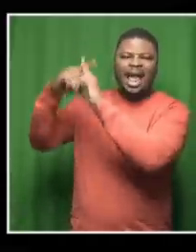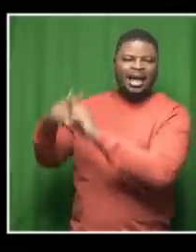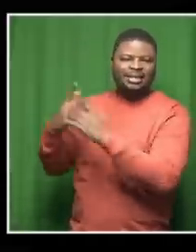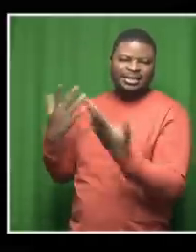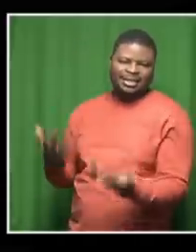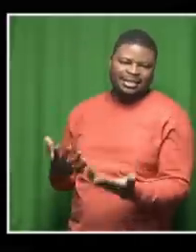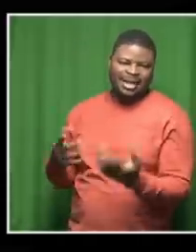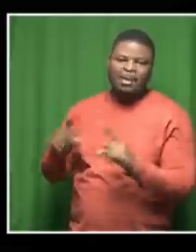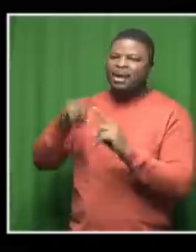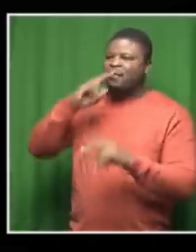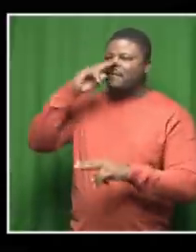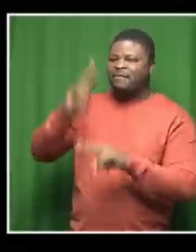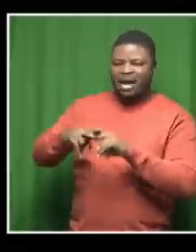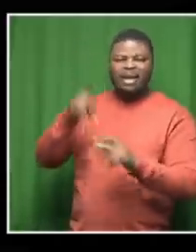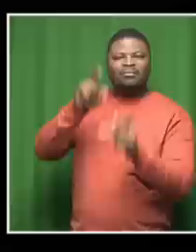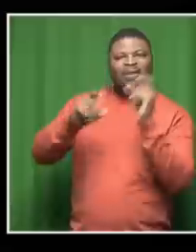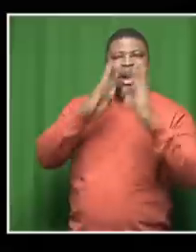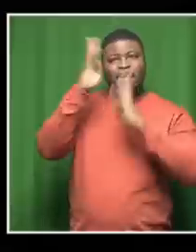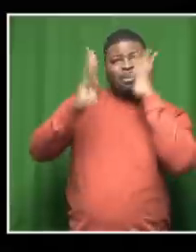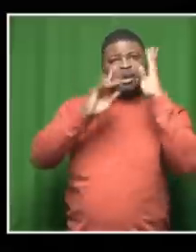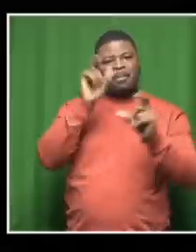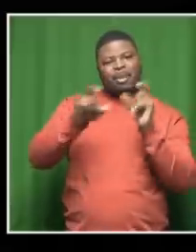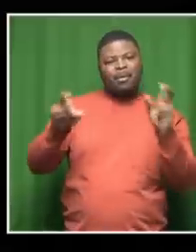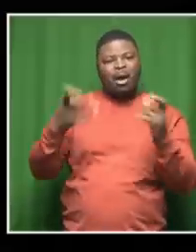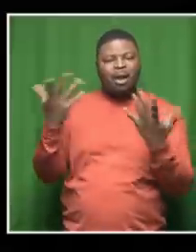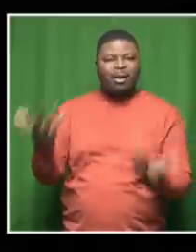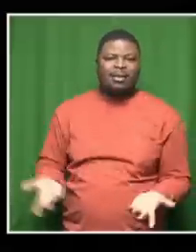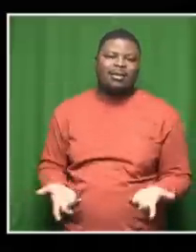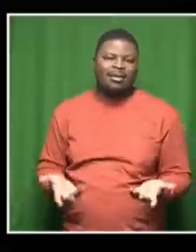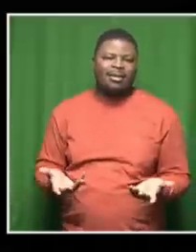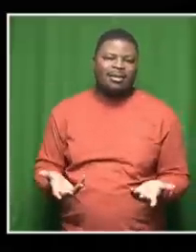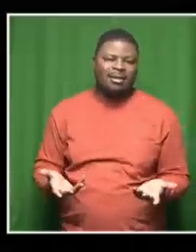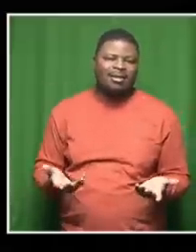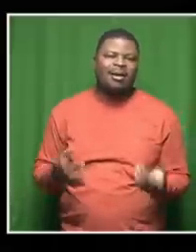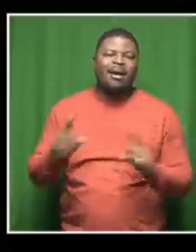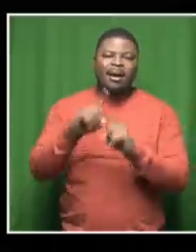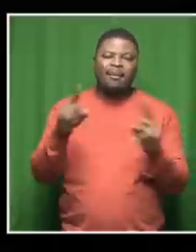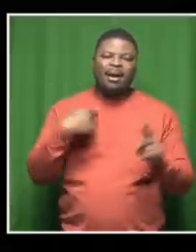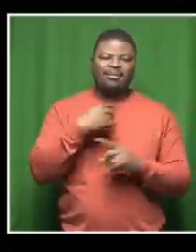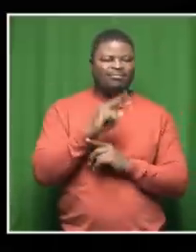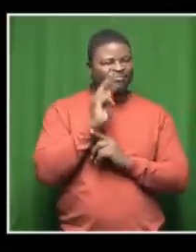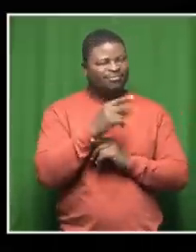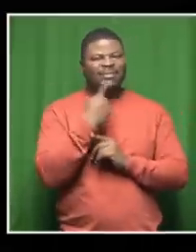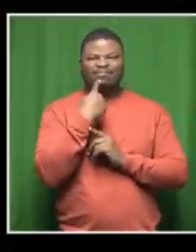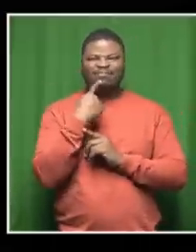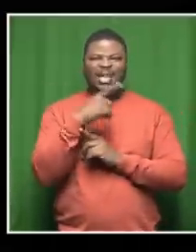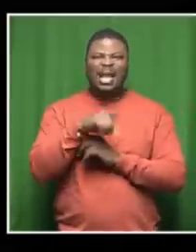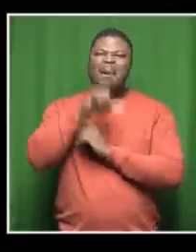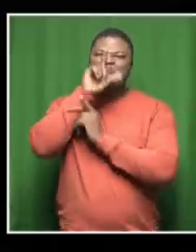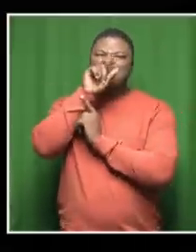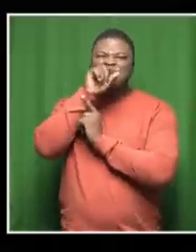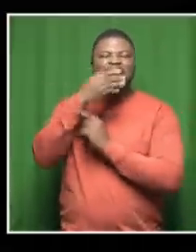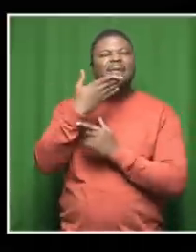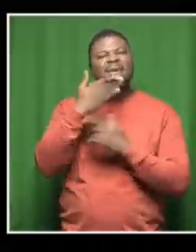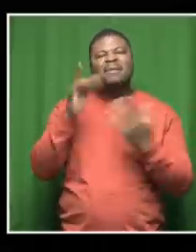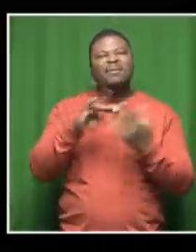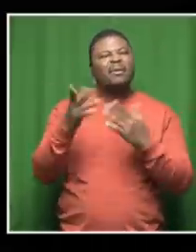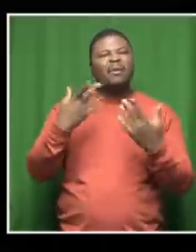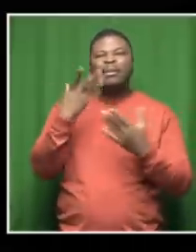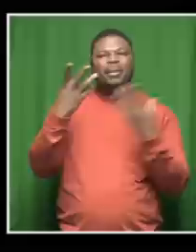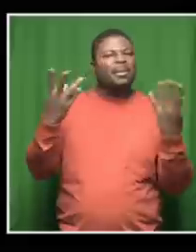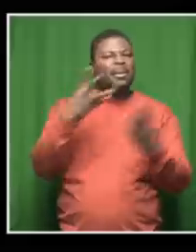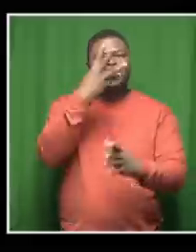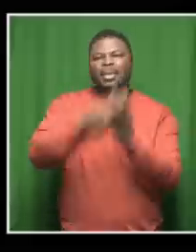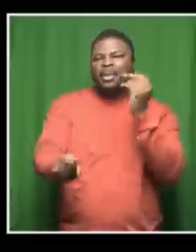the fun pictures that people have come up with that's actually a better one than the actual i agree the bird is gone the bird has left the building not on